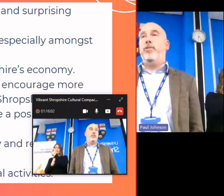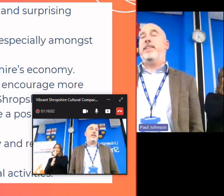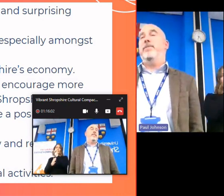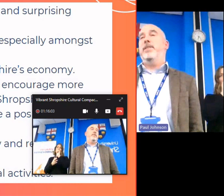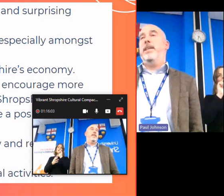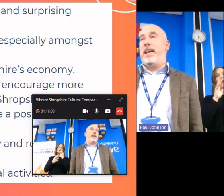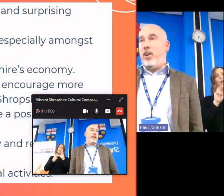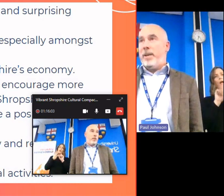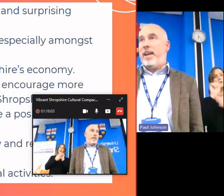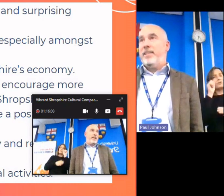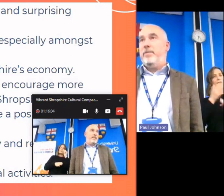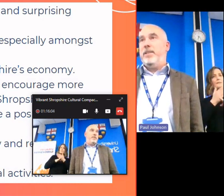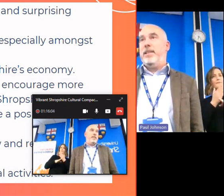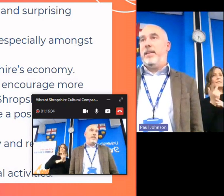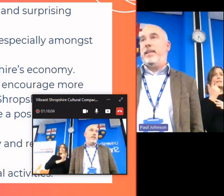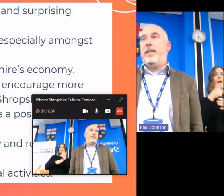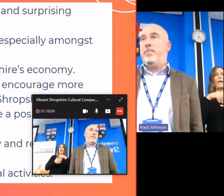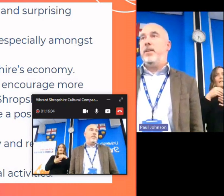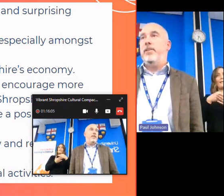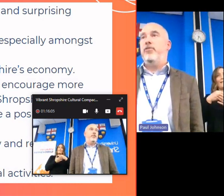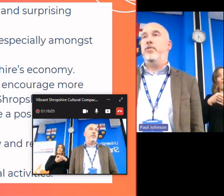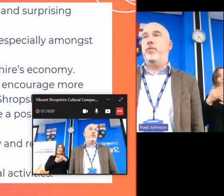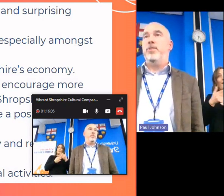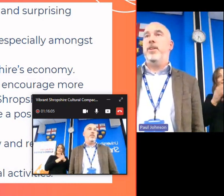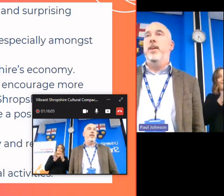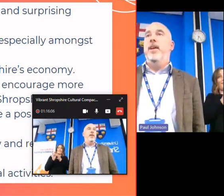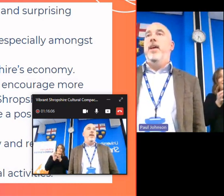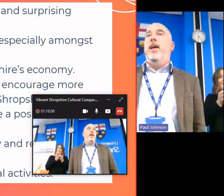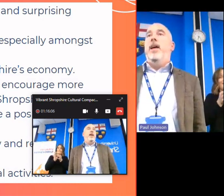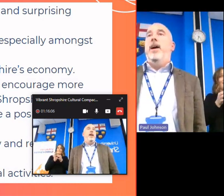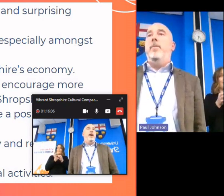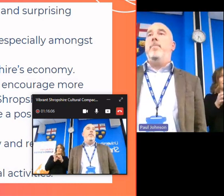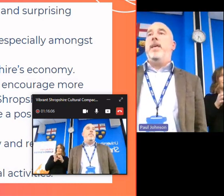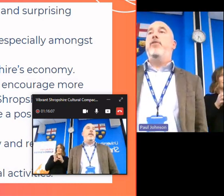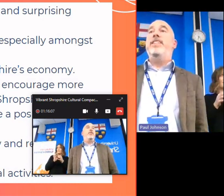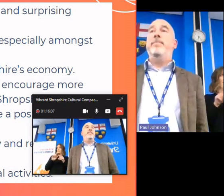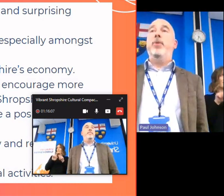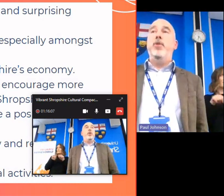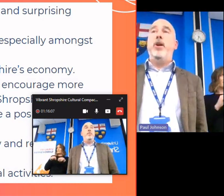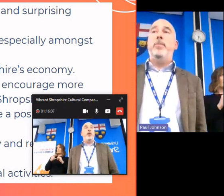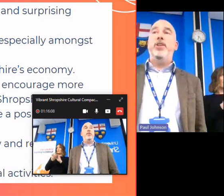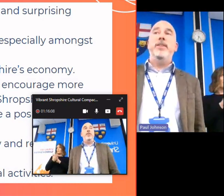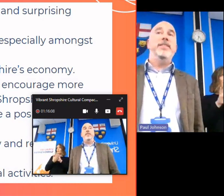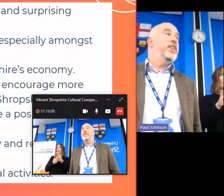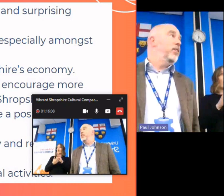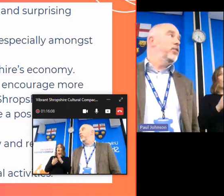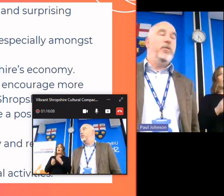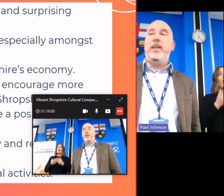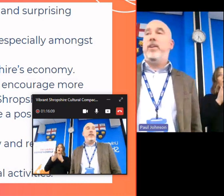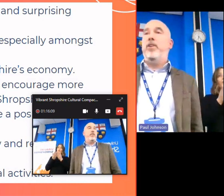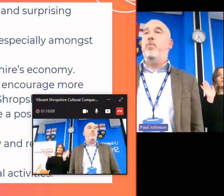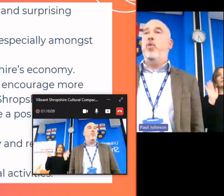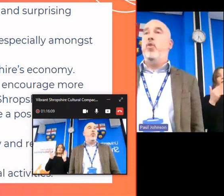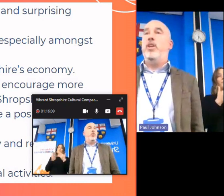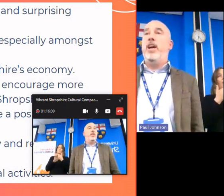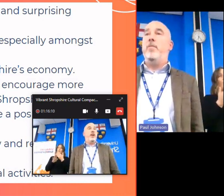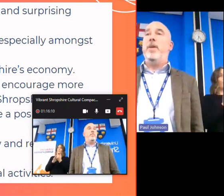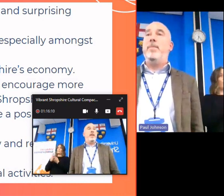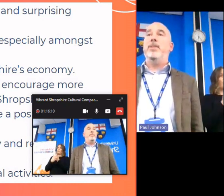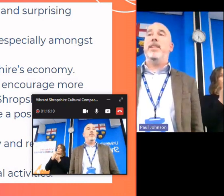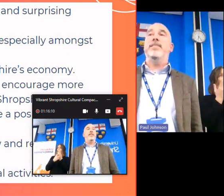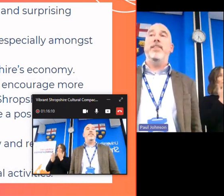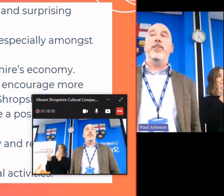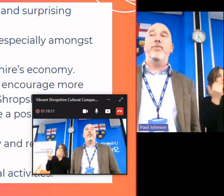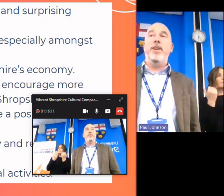cultural activity and economic activity and that's absolutely true in Shropshire um increase employment opportunities in culture and encourage more